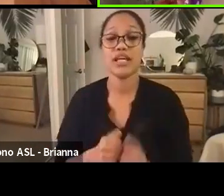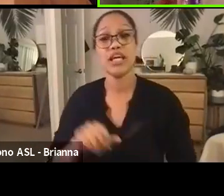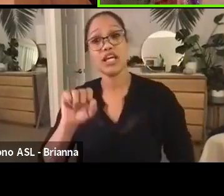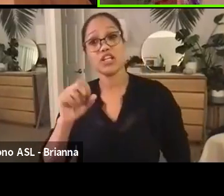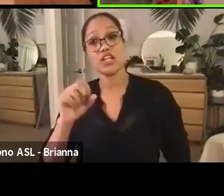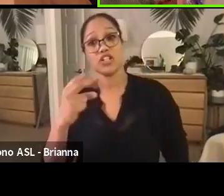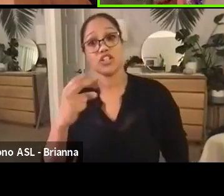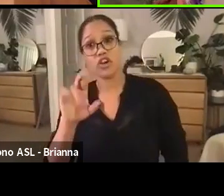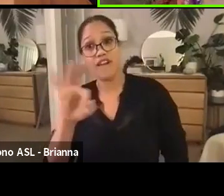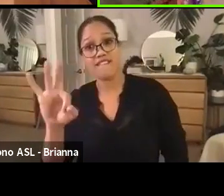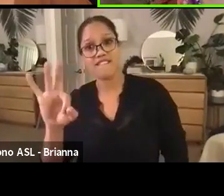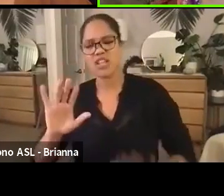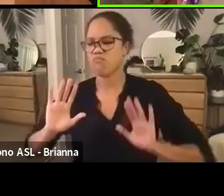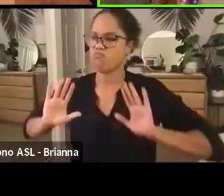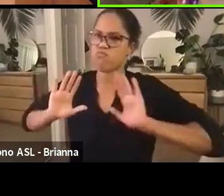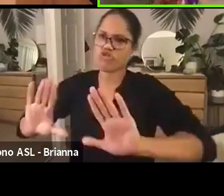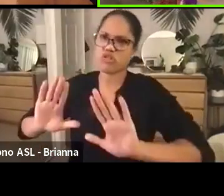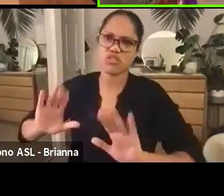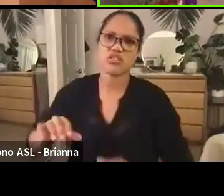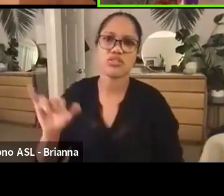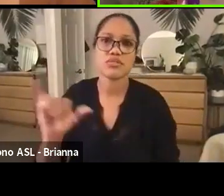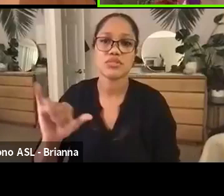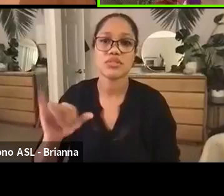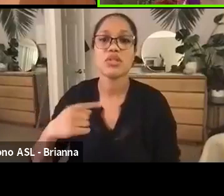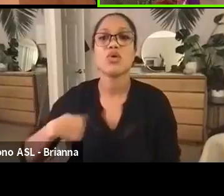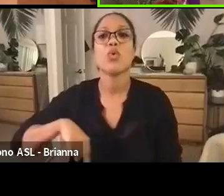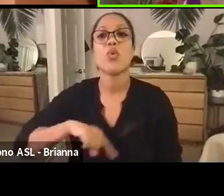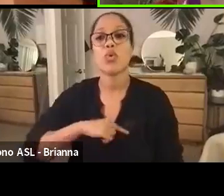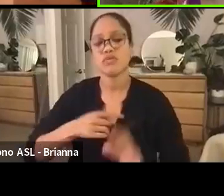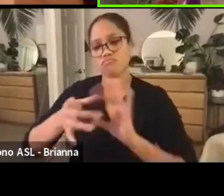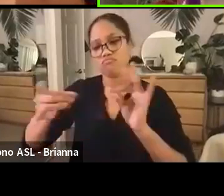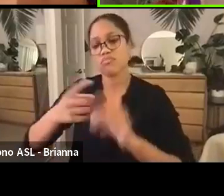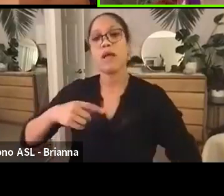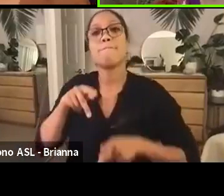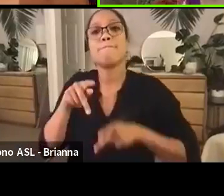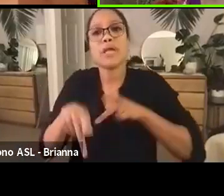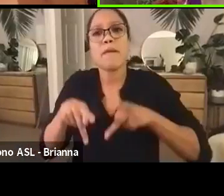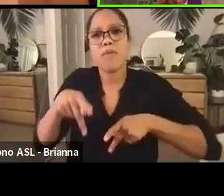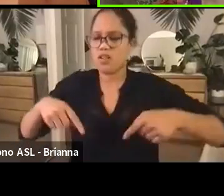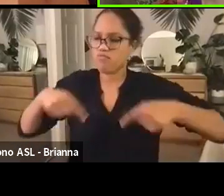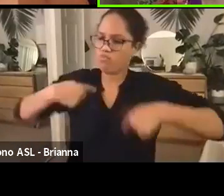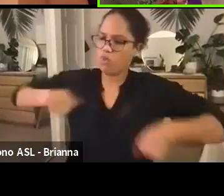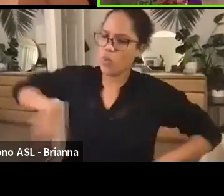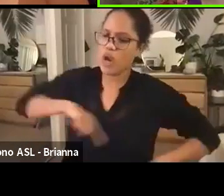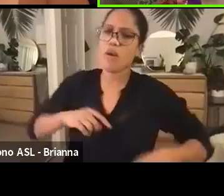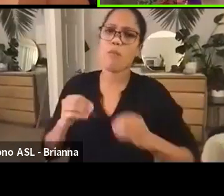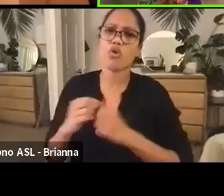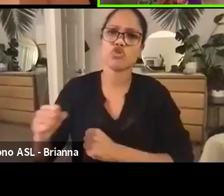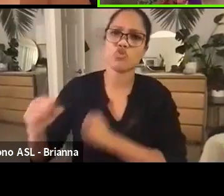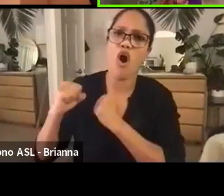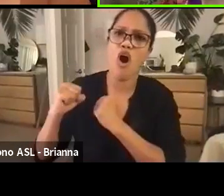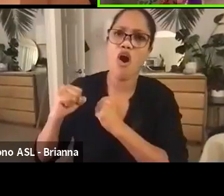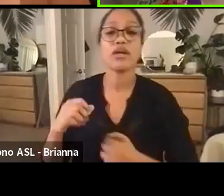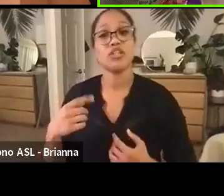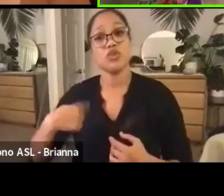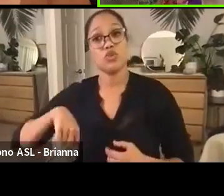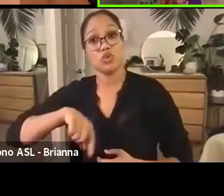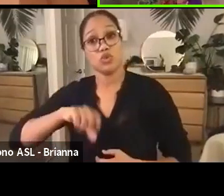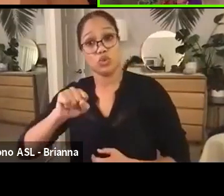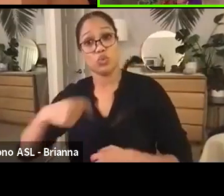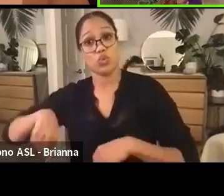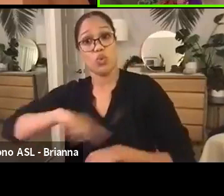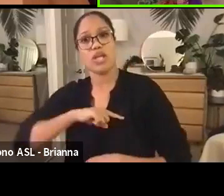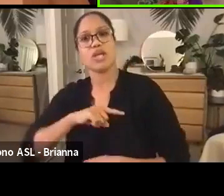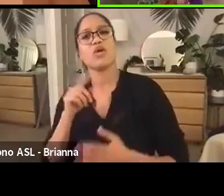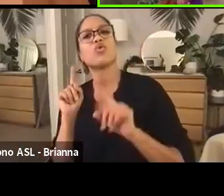association and saying the people are stronger and we're going to stand for progressive justice reform at 111 North